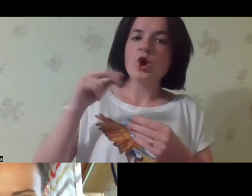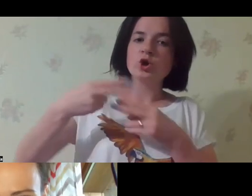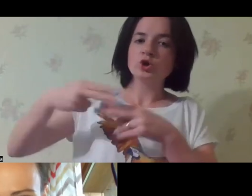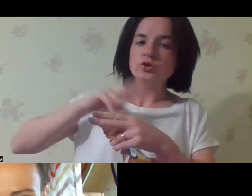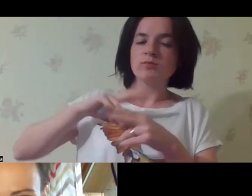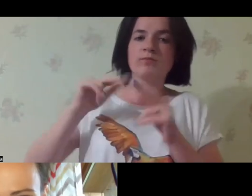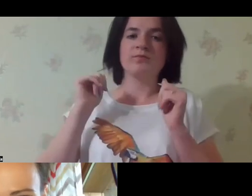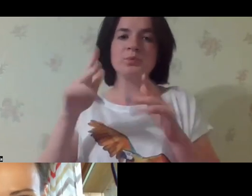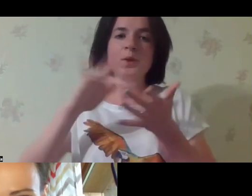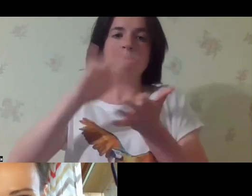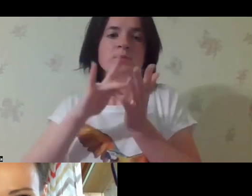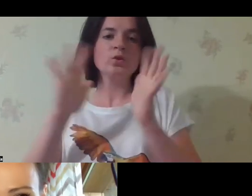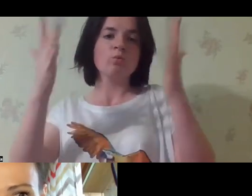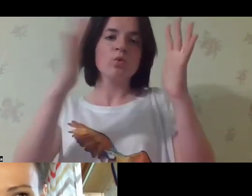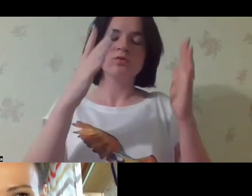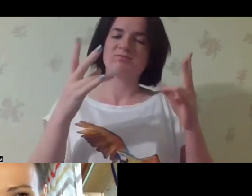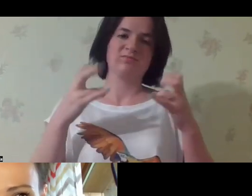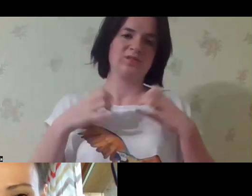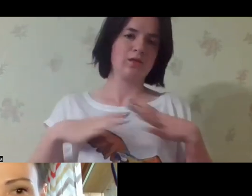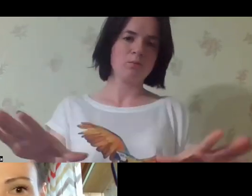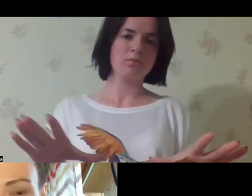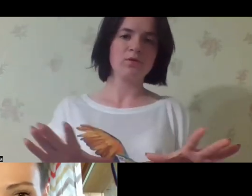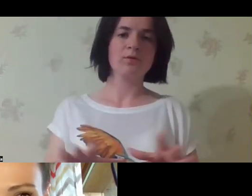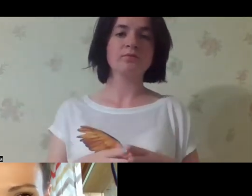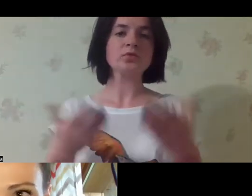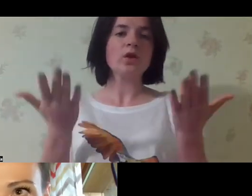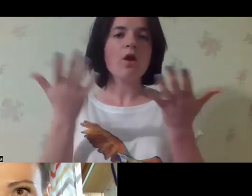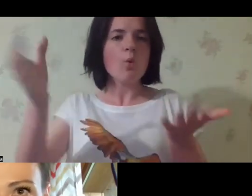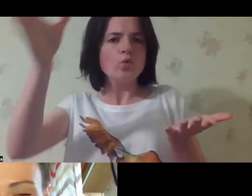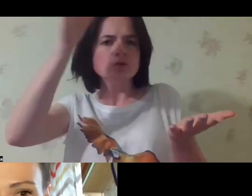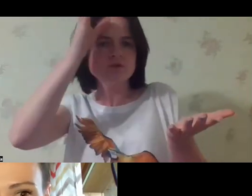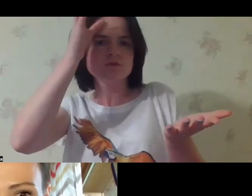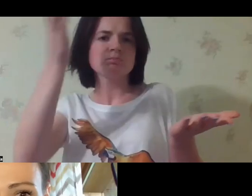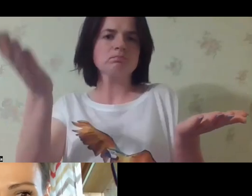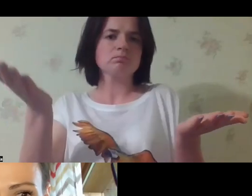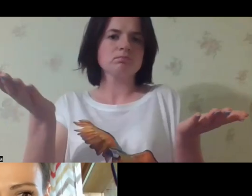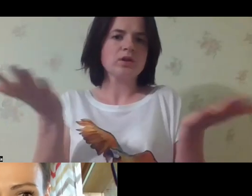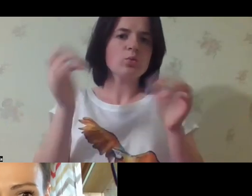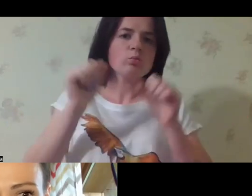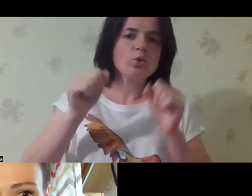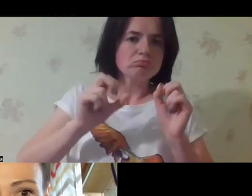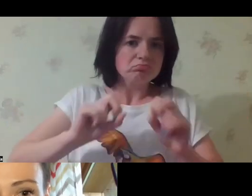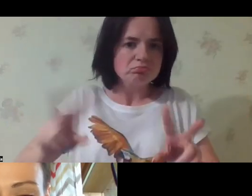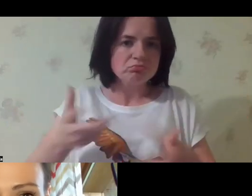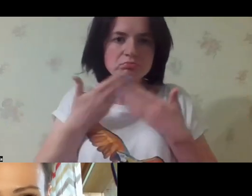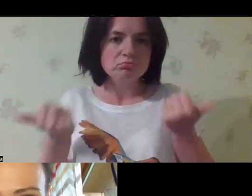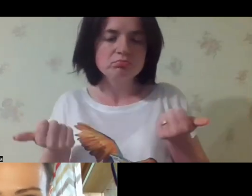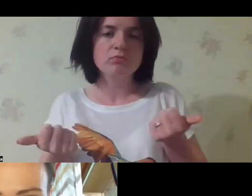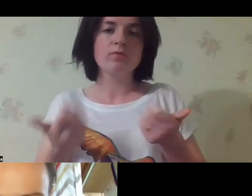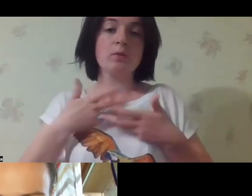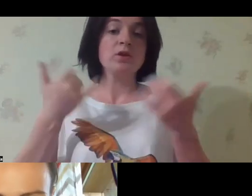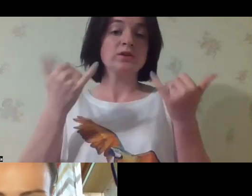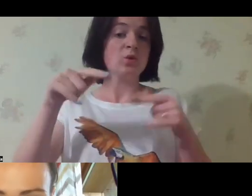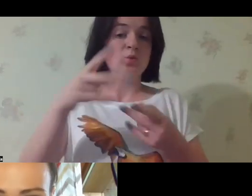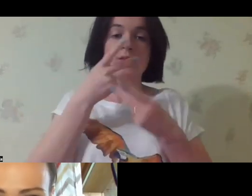me how to take a walk along the streets, how to fight back, speak back. What about education?